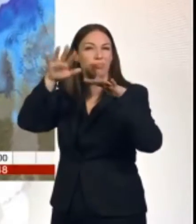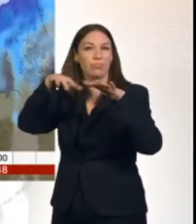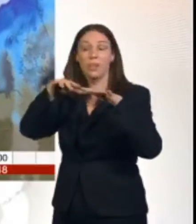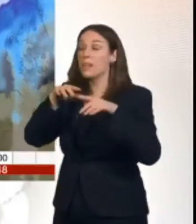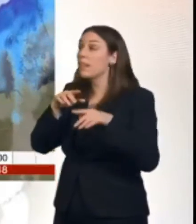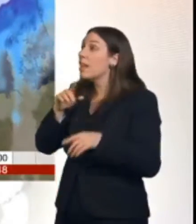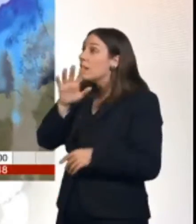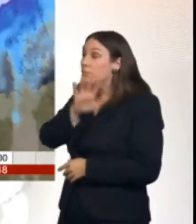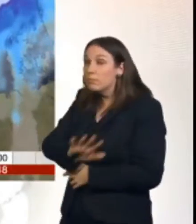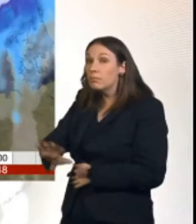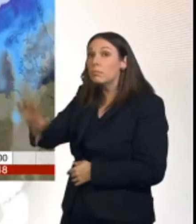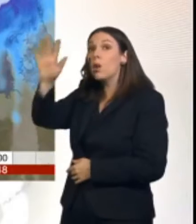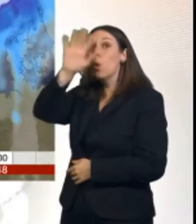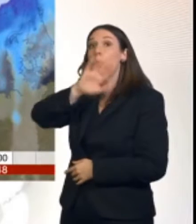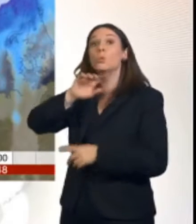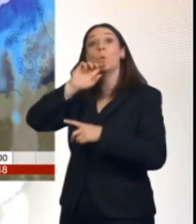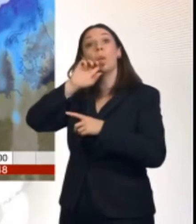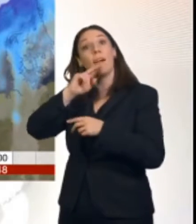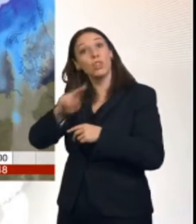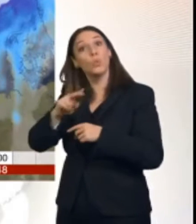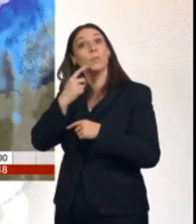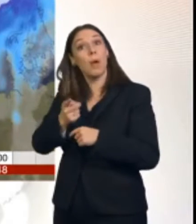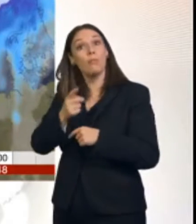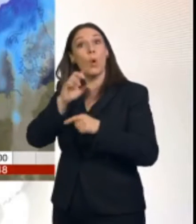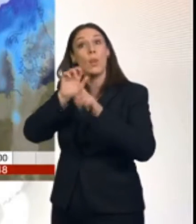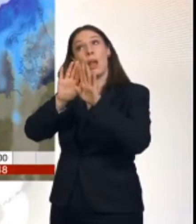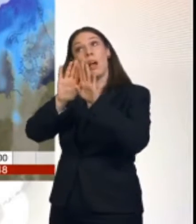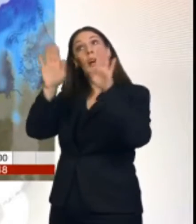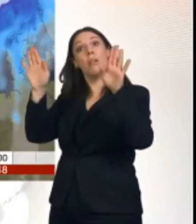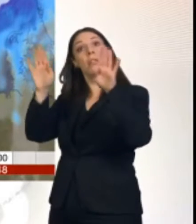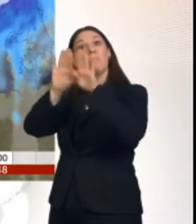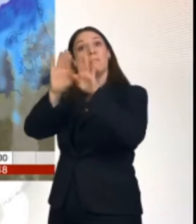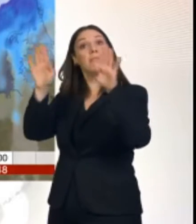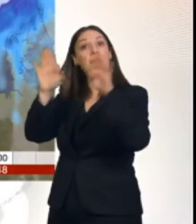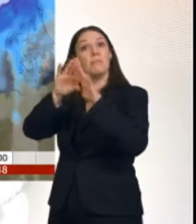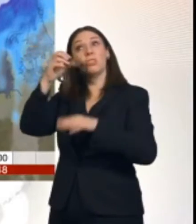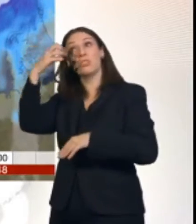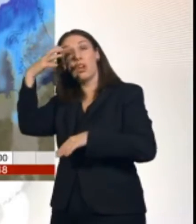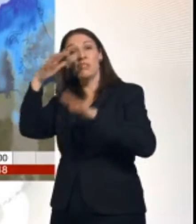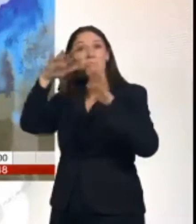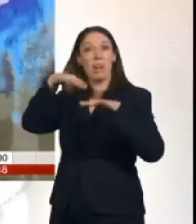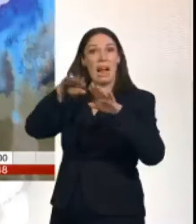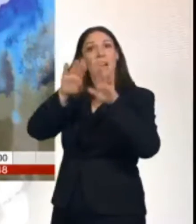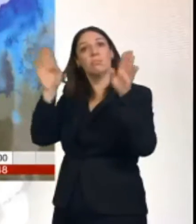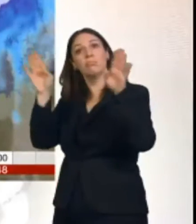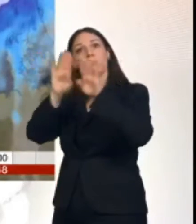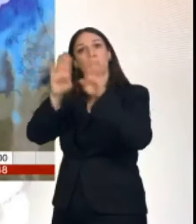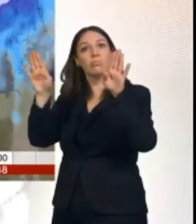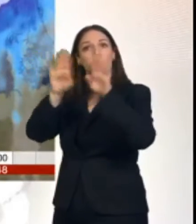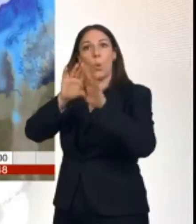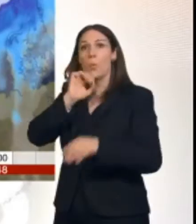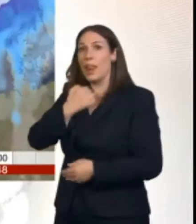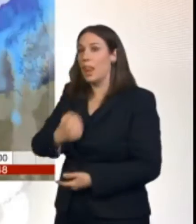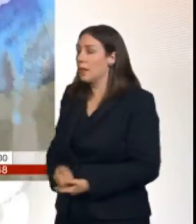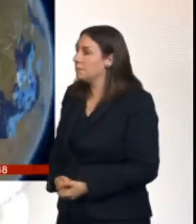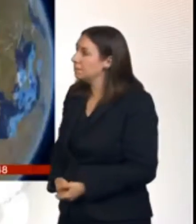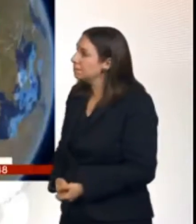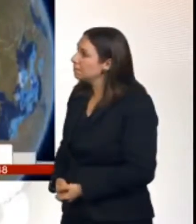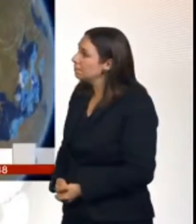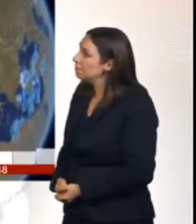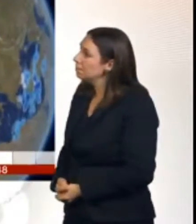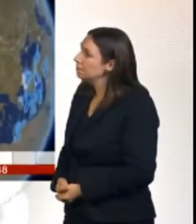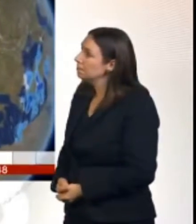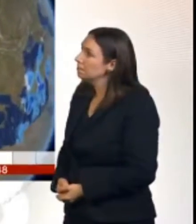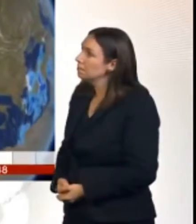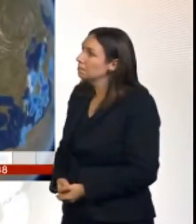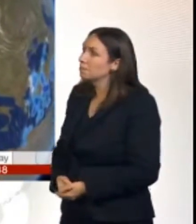a state of sunshine and showers for the afternoon. So, better chance of seeing the sunshine through the second half of tomorrow. A few heavy showers in the west, and by and large still